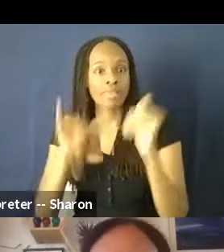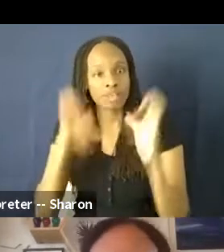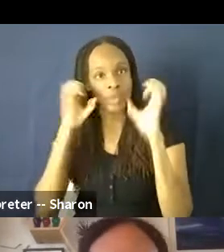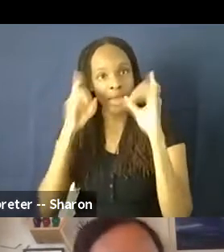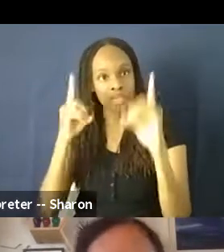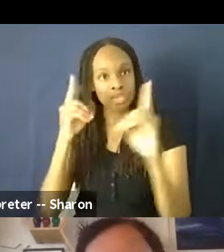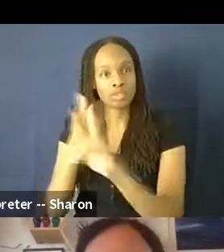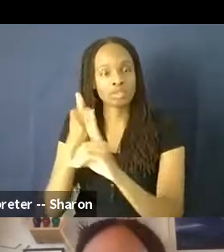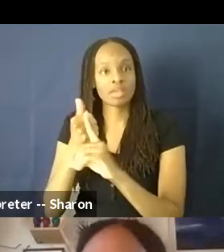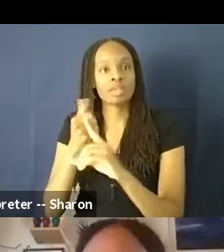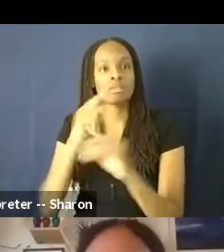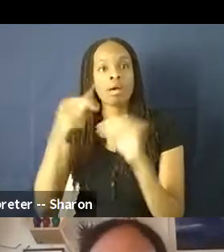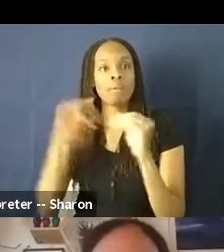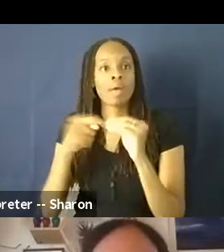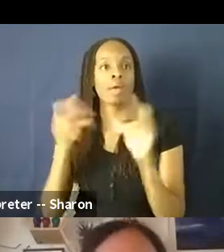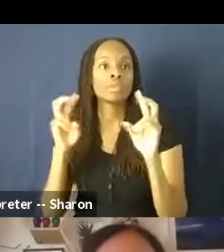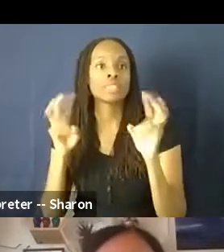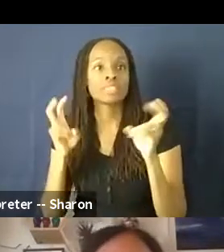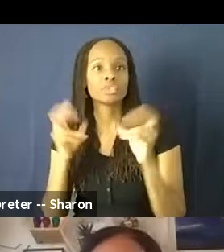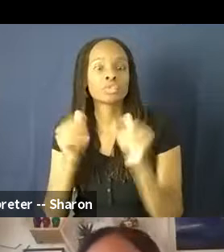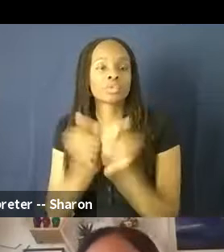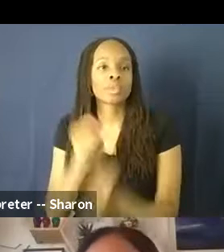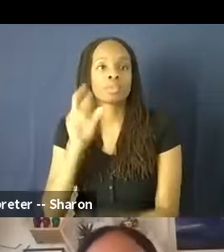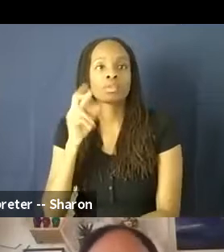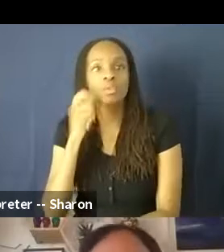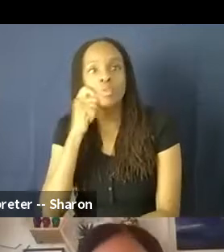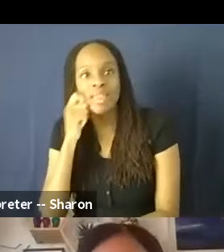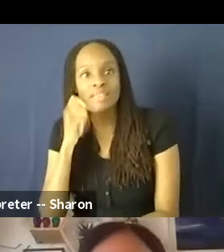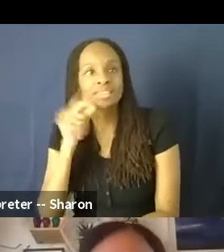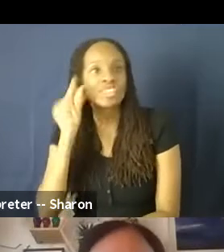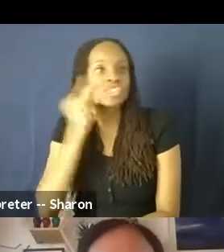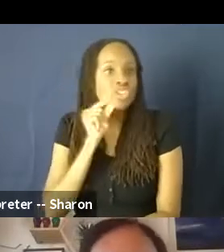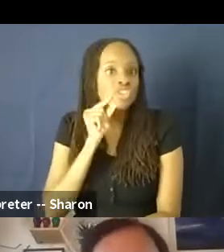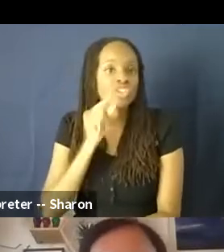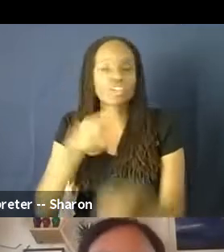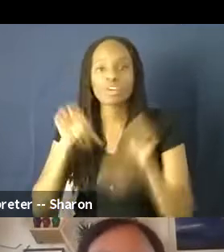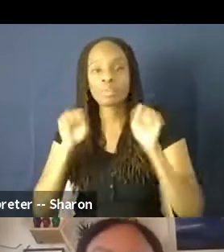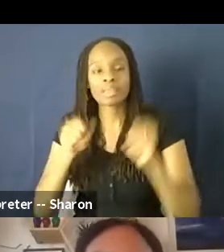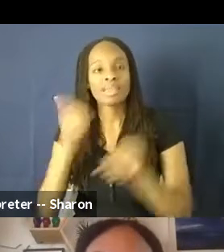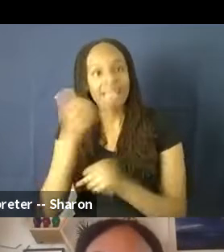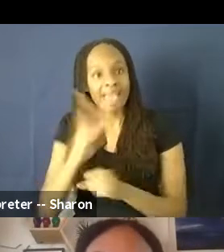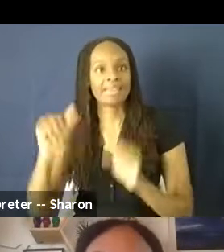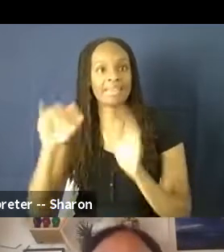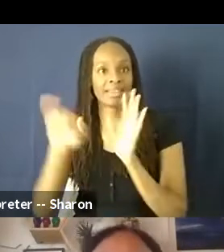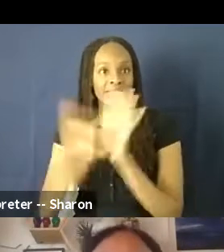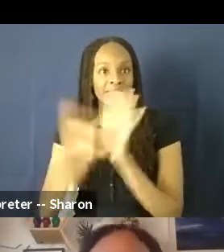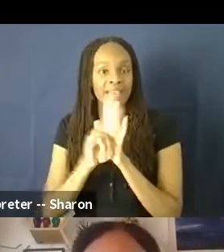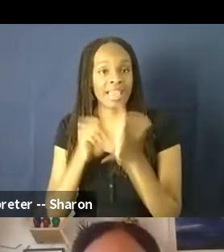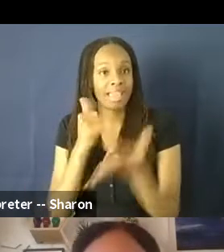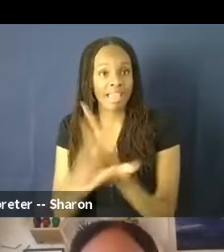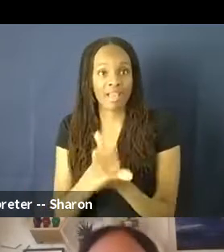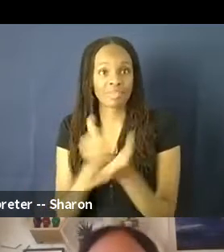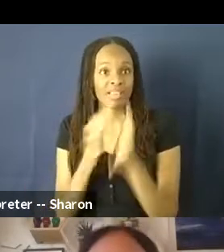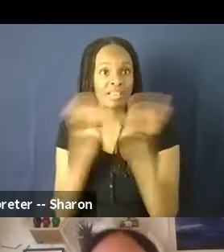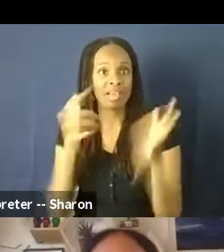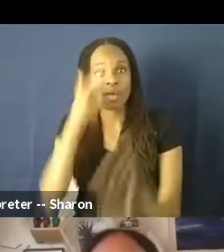issues of race, gender, ability, any identity is really helpful because you have to start